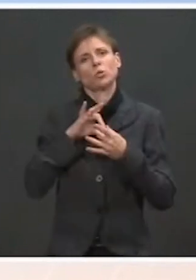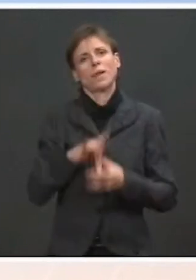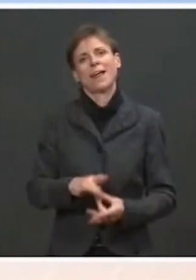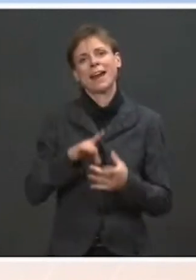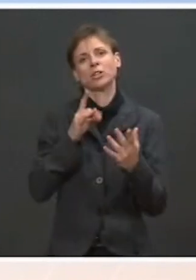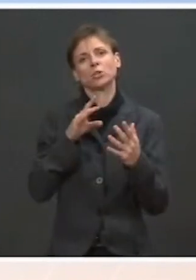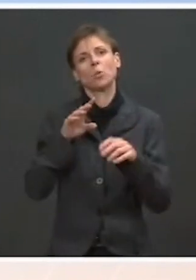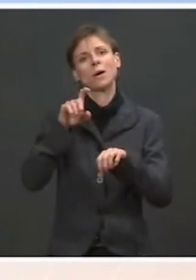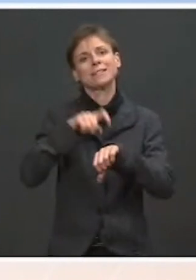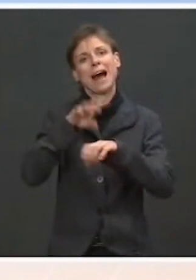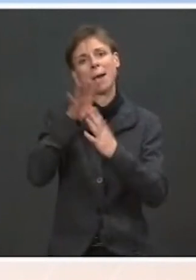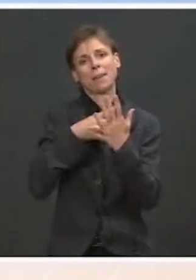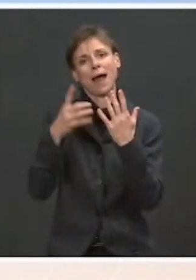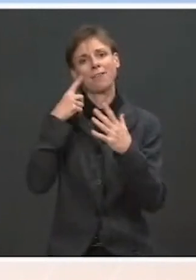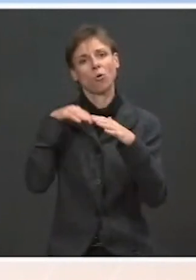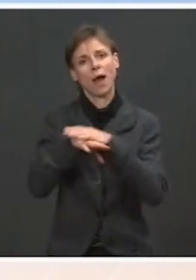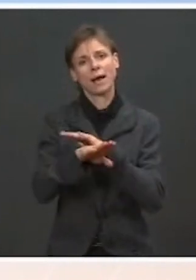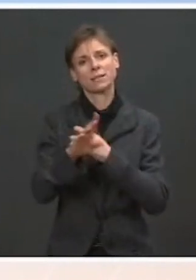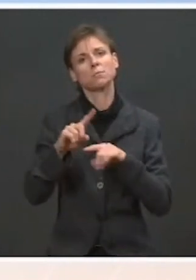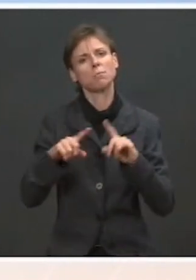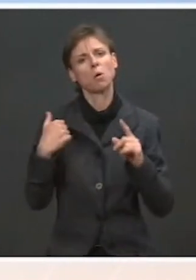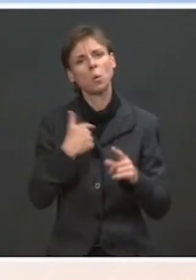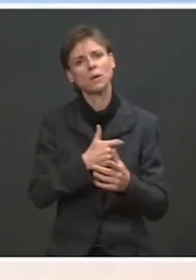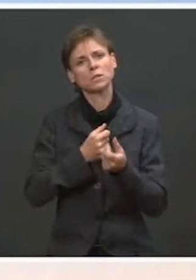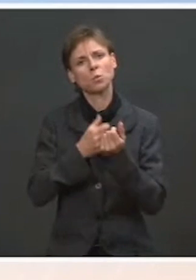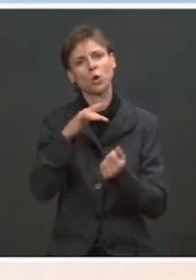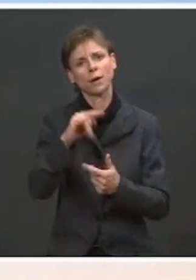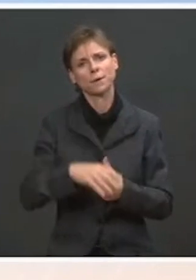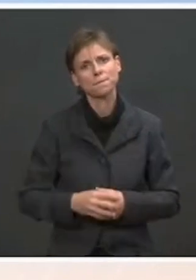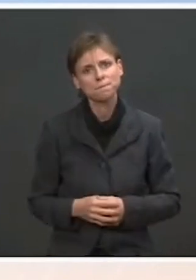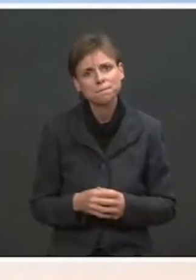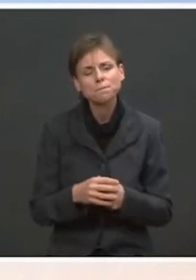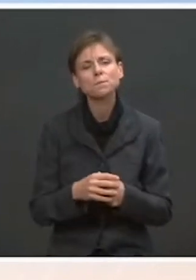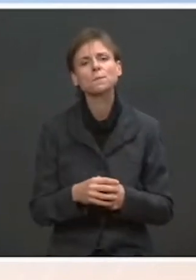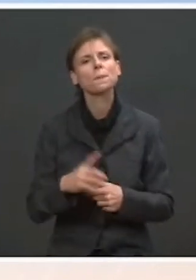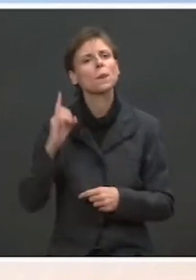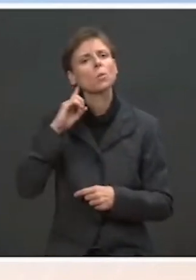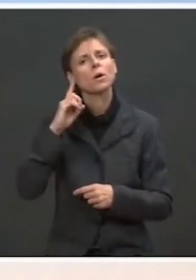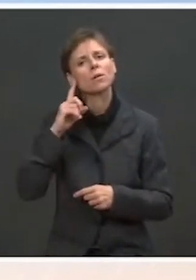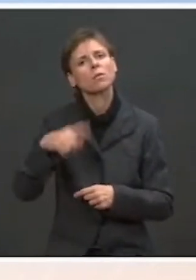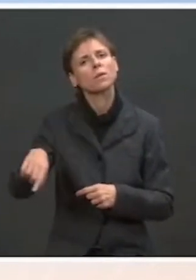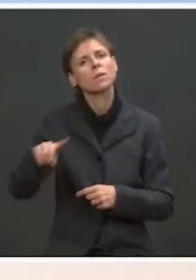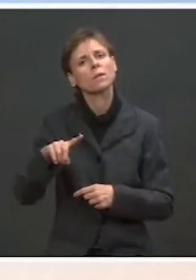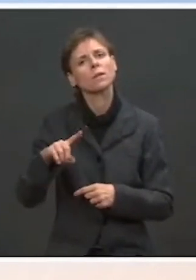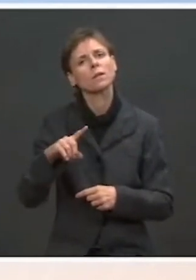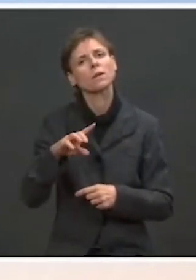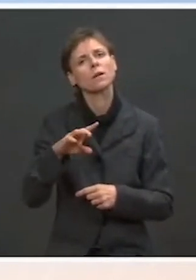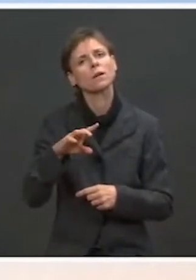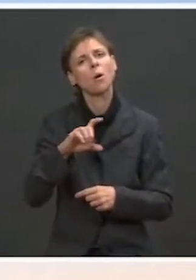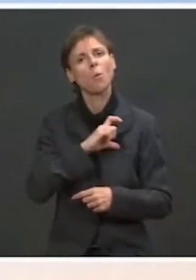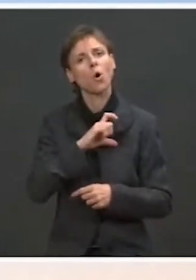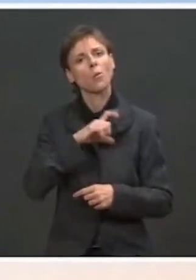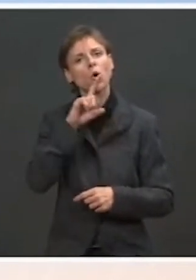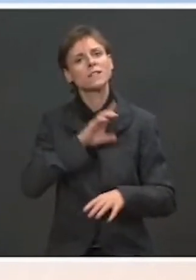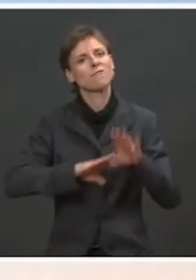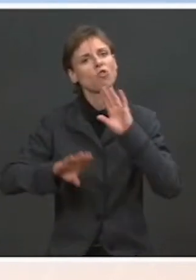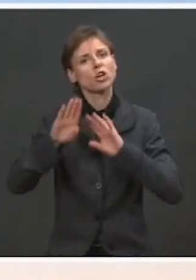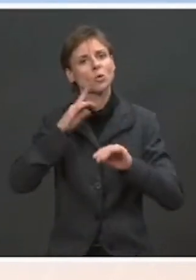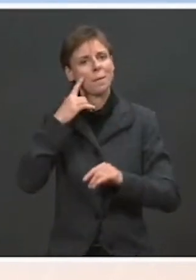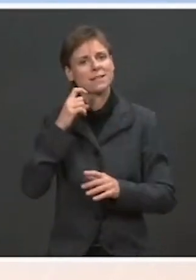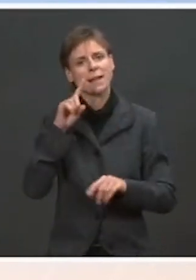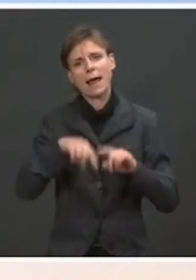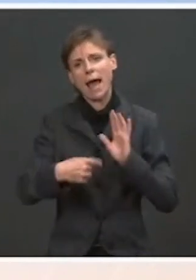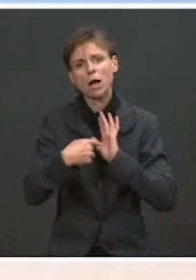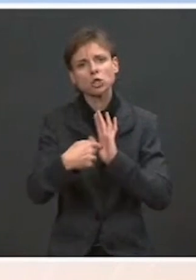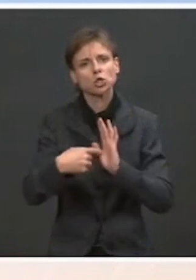but it's certainly something we support. And just another question on this, you know, we're hearing from border agents that they're frustrated that they can't show us what's actually happening along the border, they